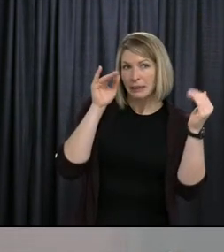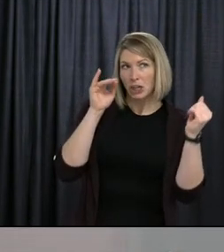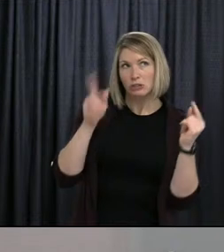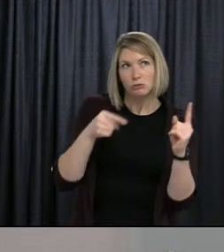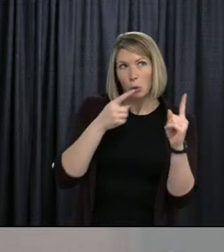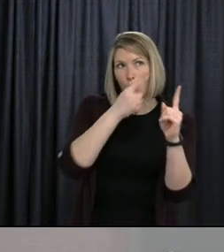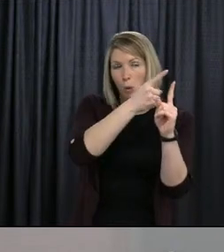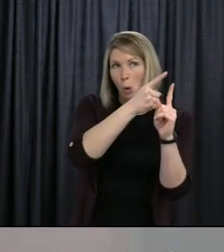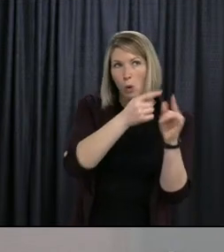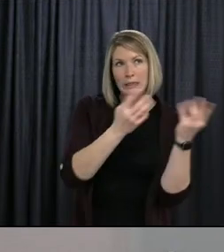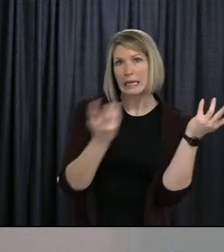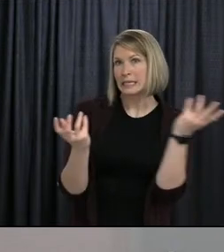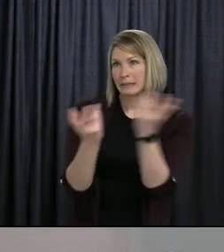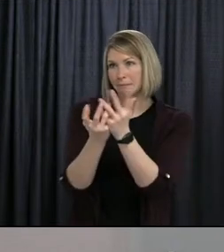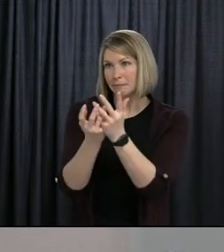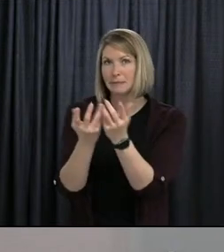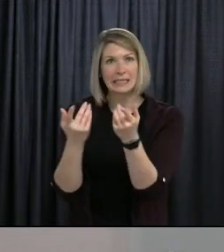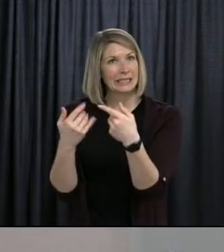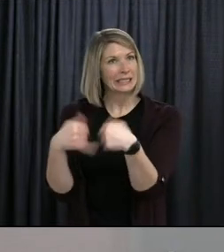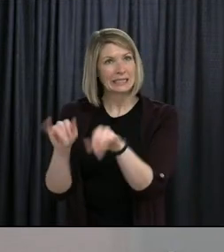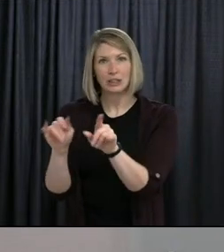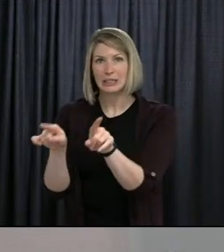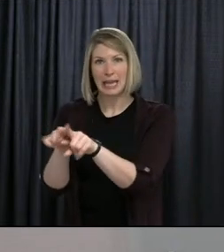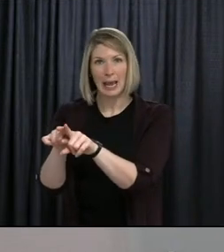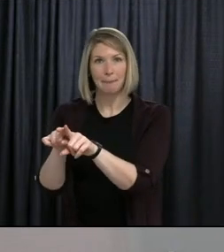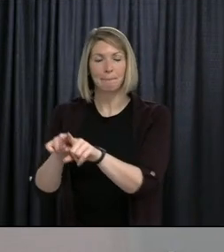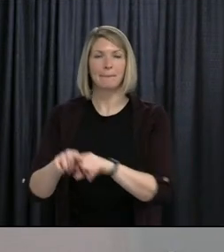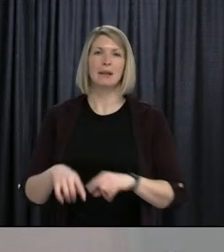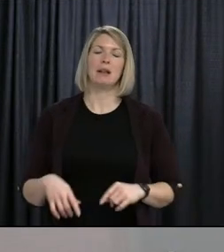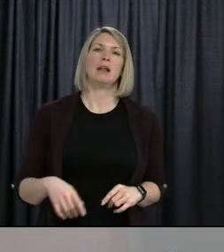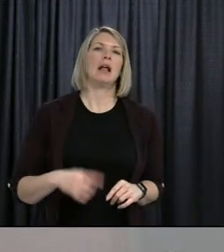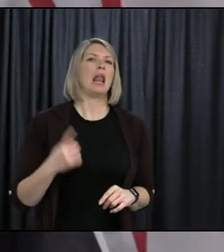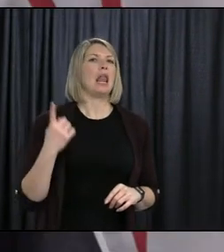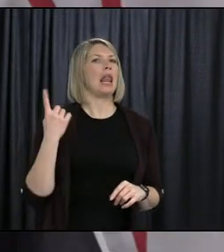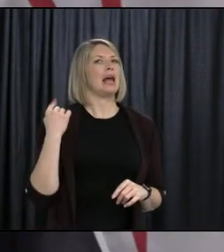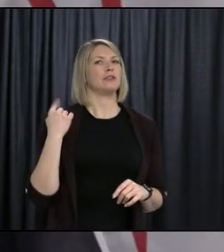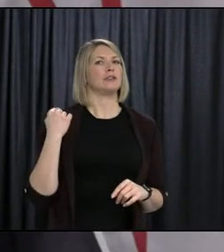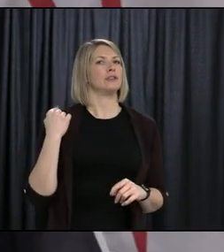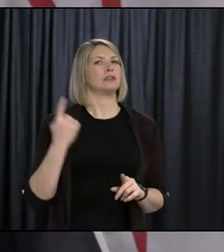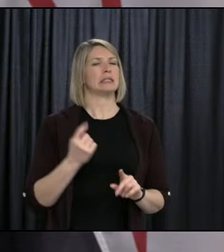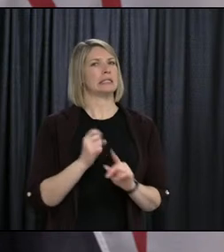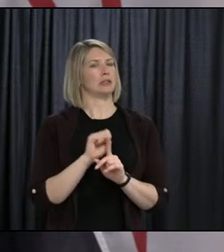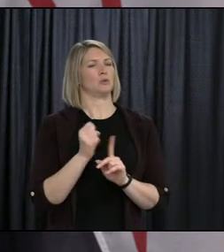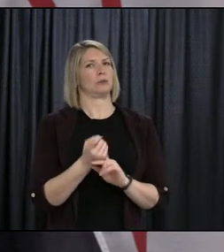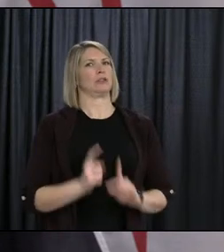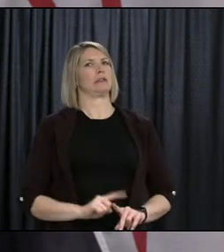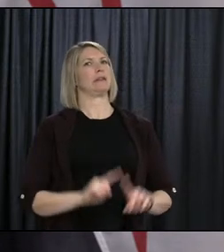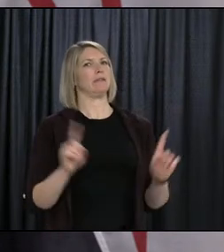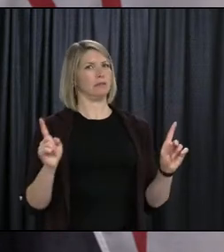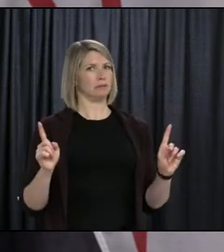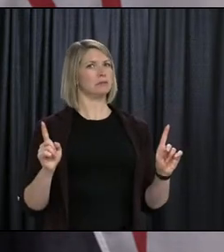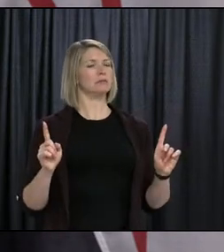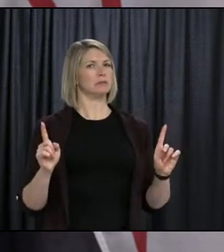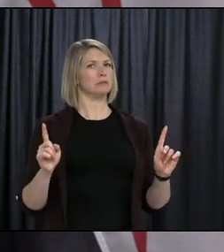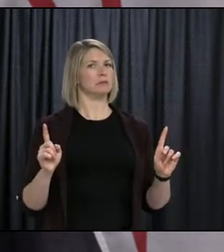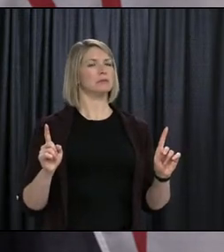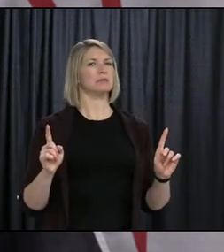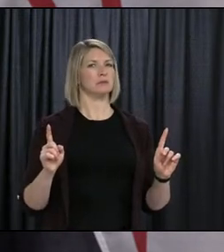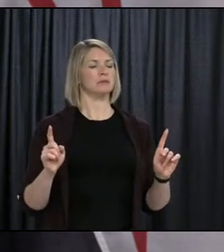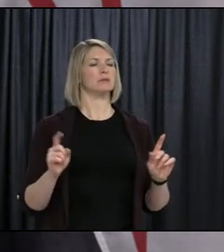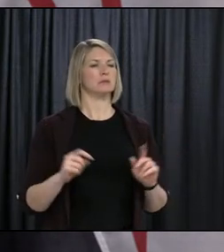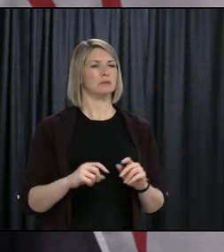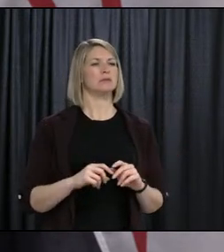circuit breaker and potentially beyond? So last year, given the situation, it was incredibly